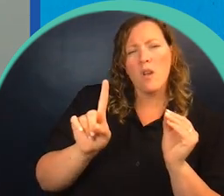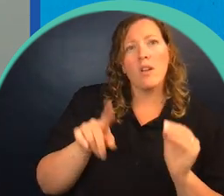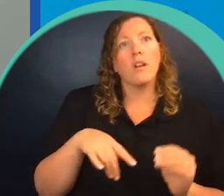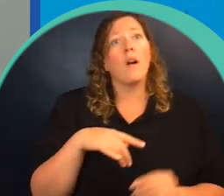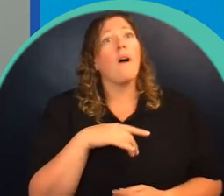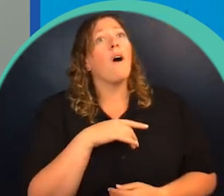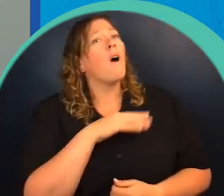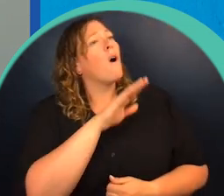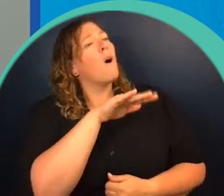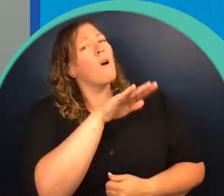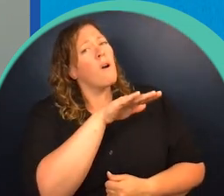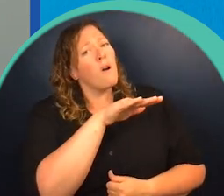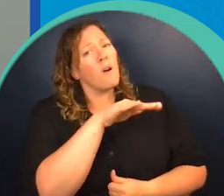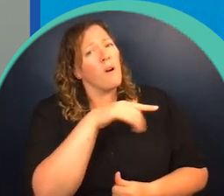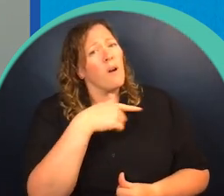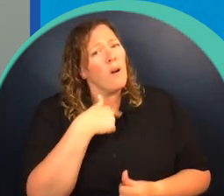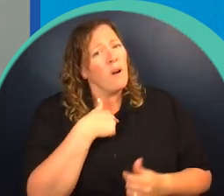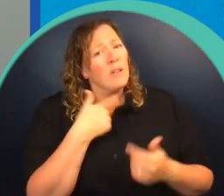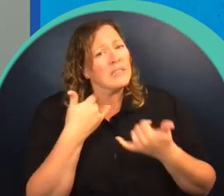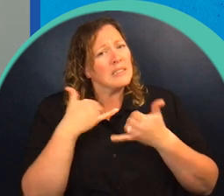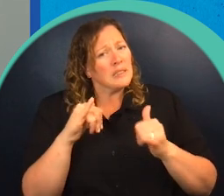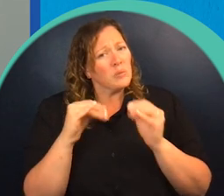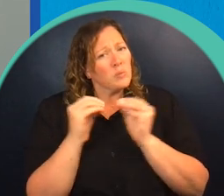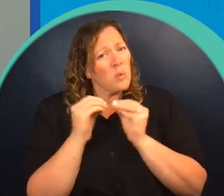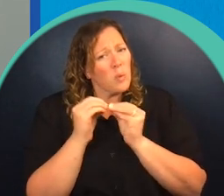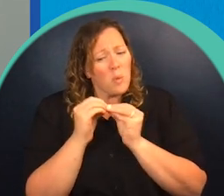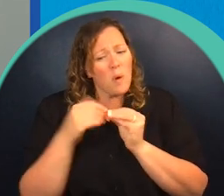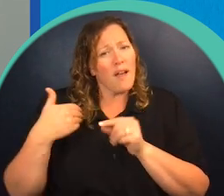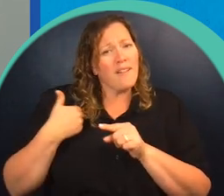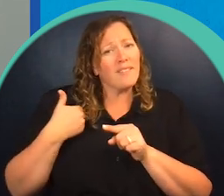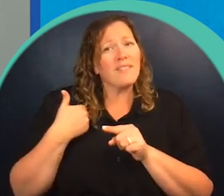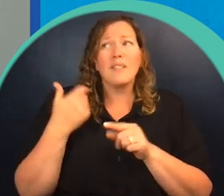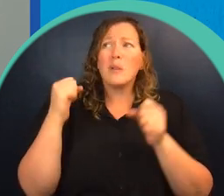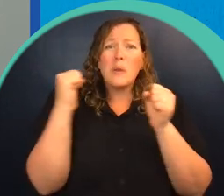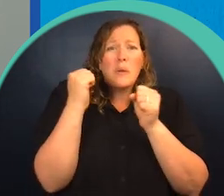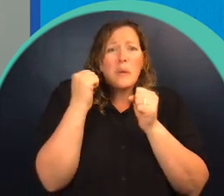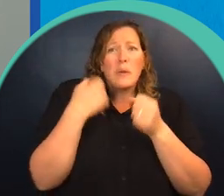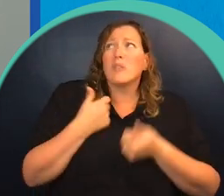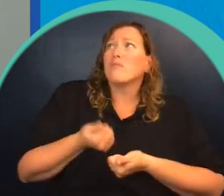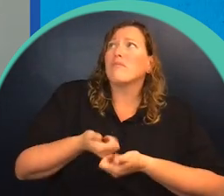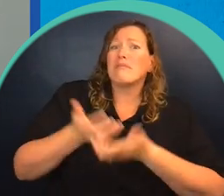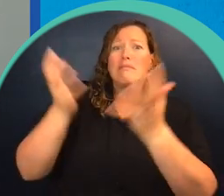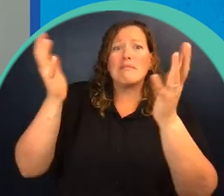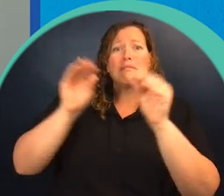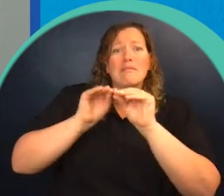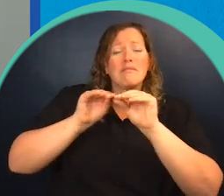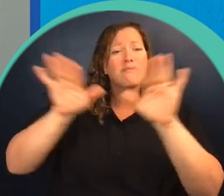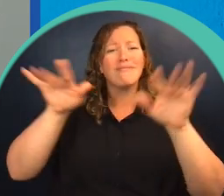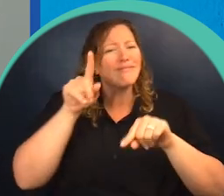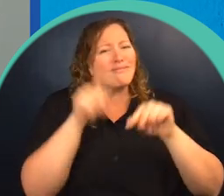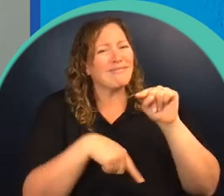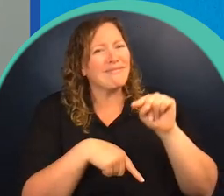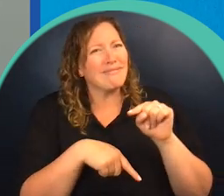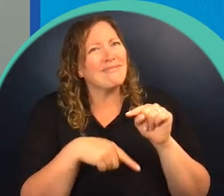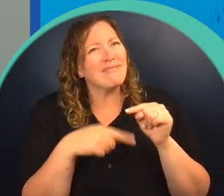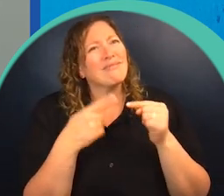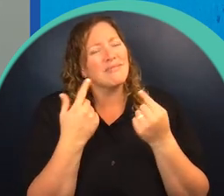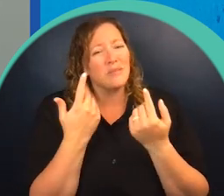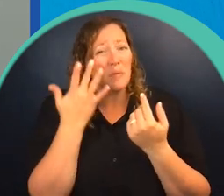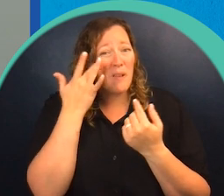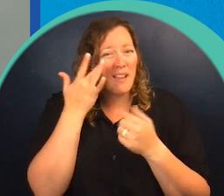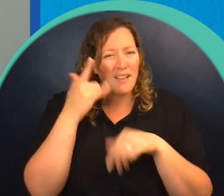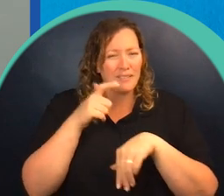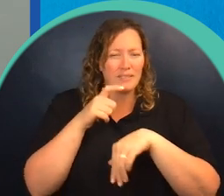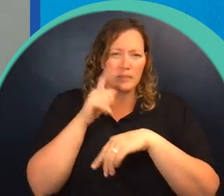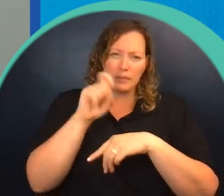He asked. Have you let them go already? I told him that we hadn't yet because it was cold. Even though it was a summer night,